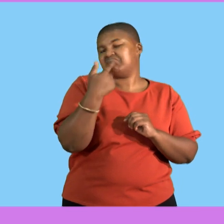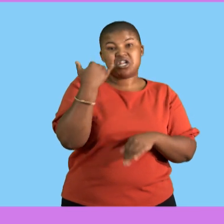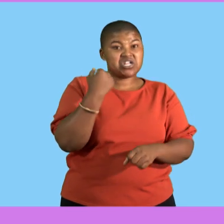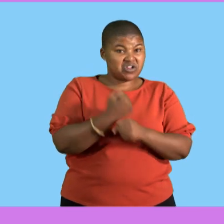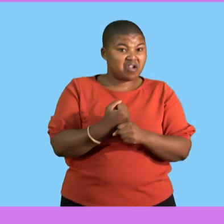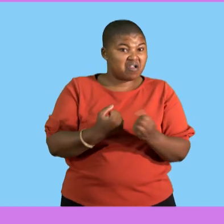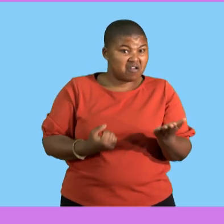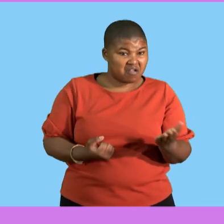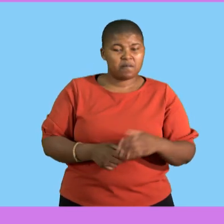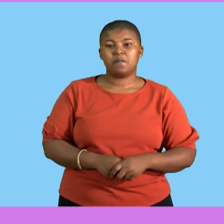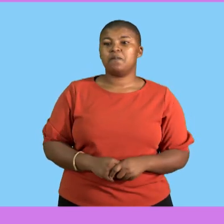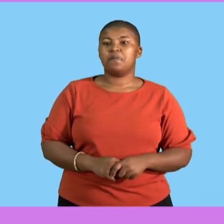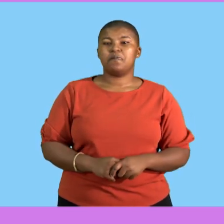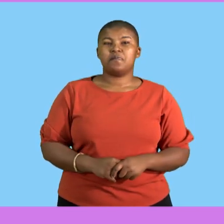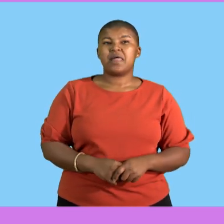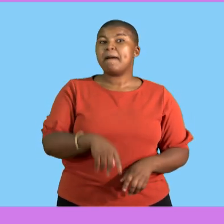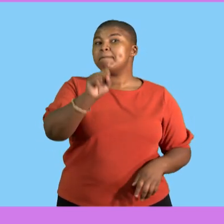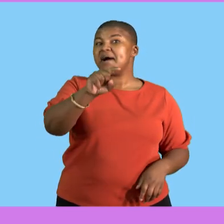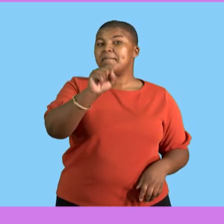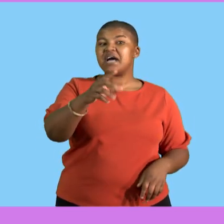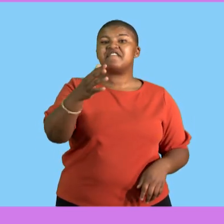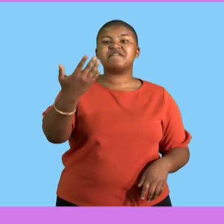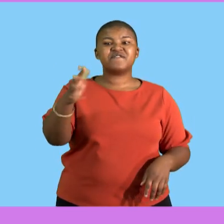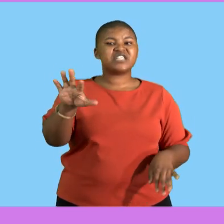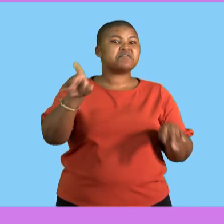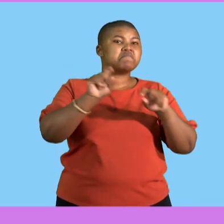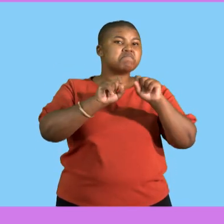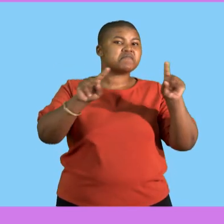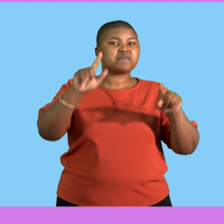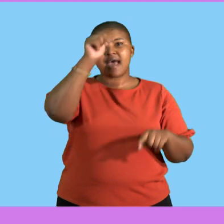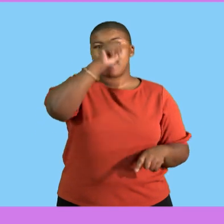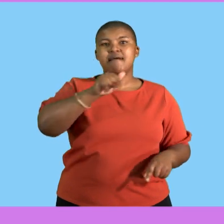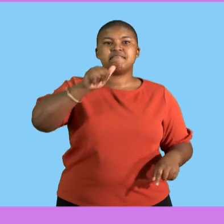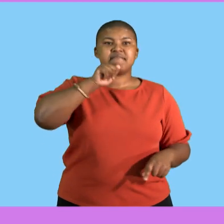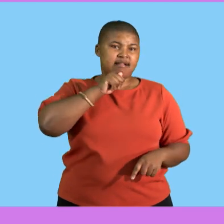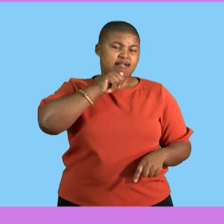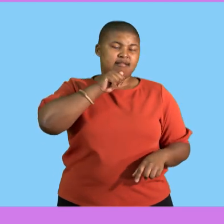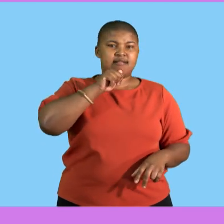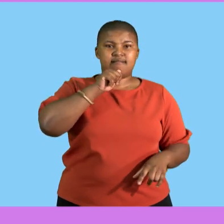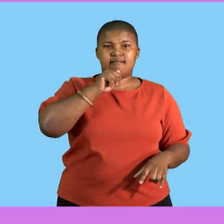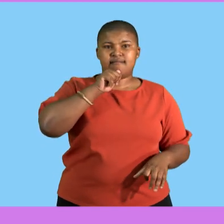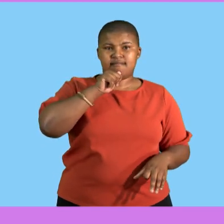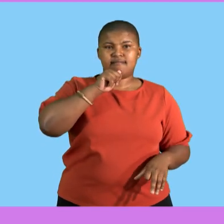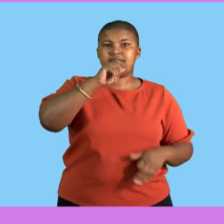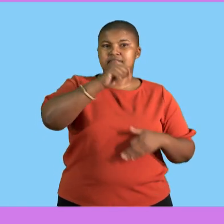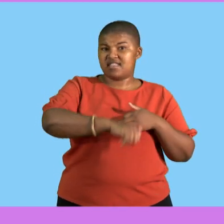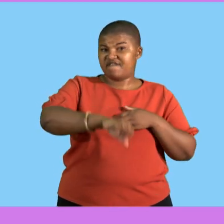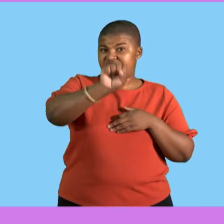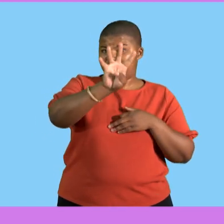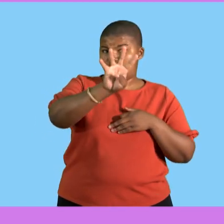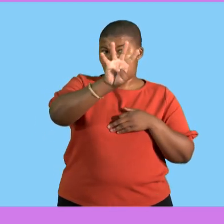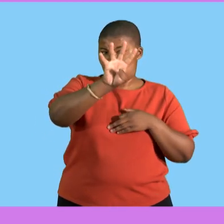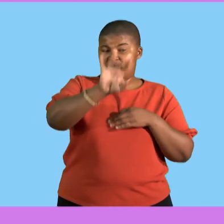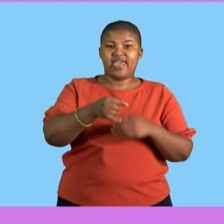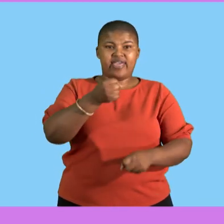this was sent out in April 2023 compared with